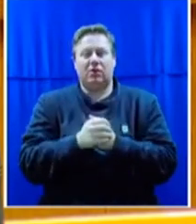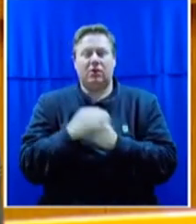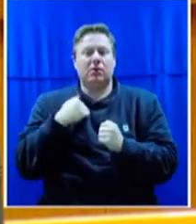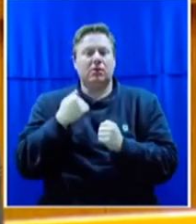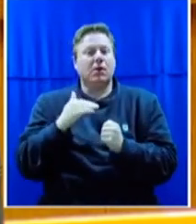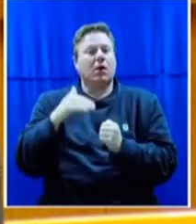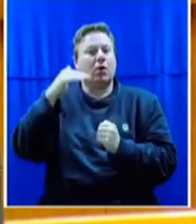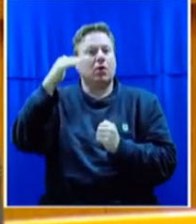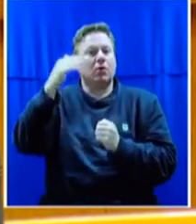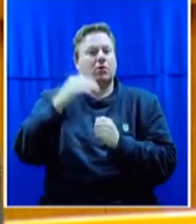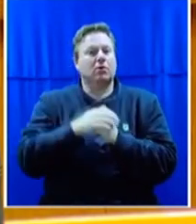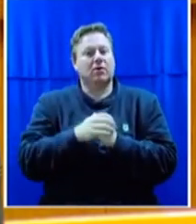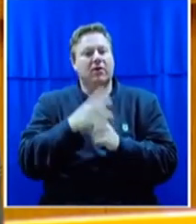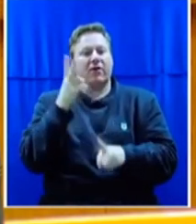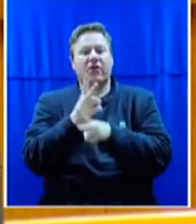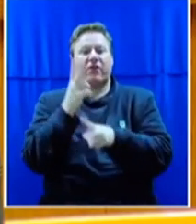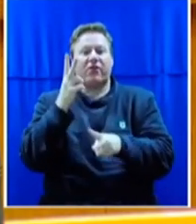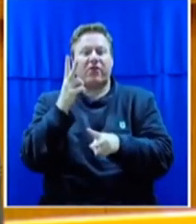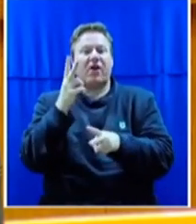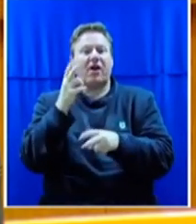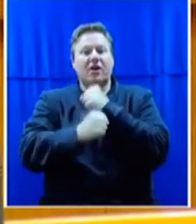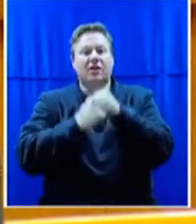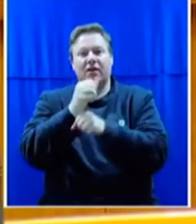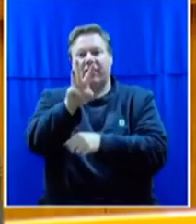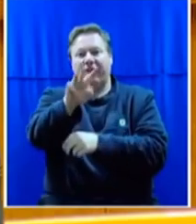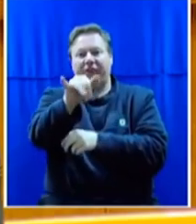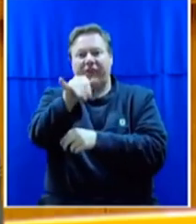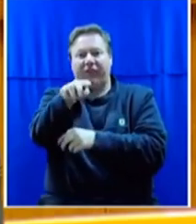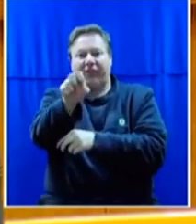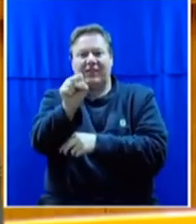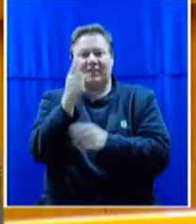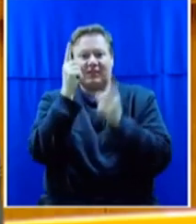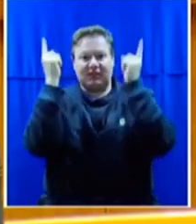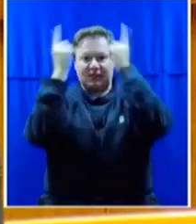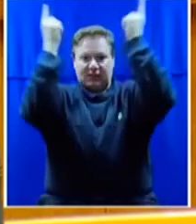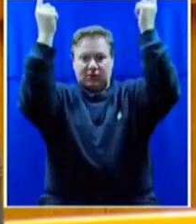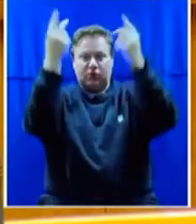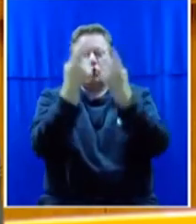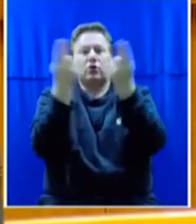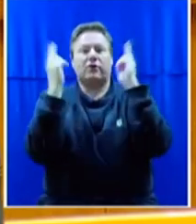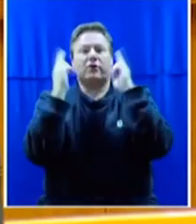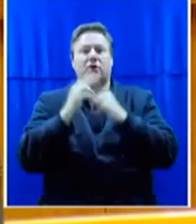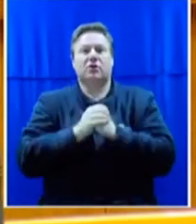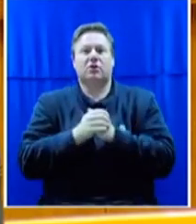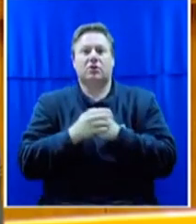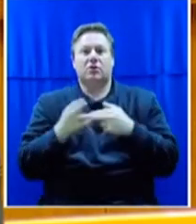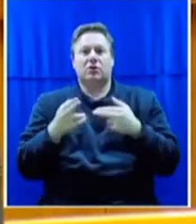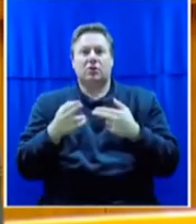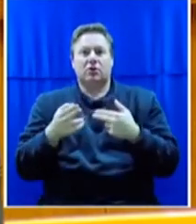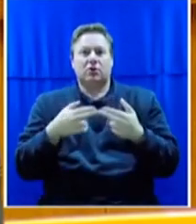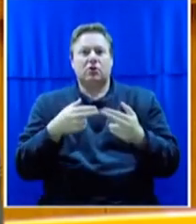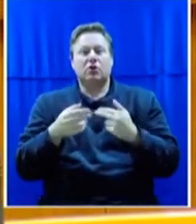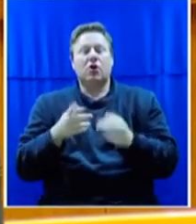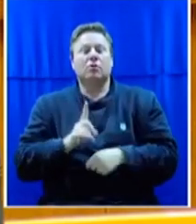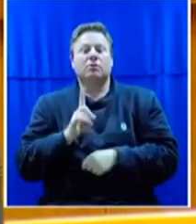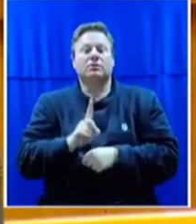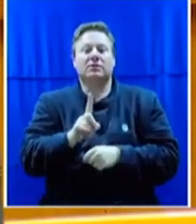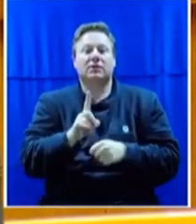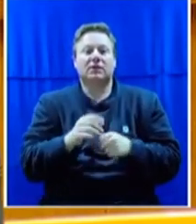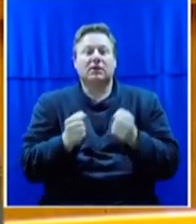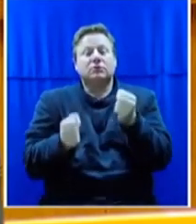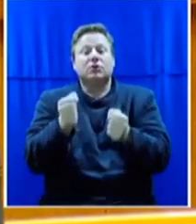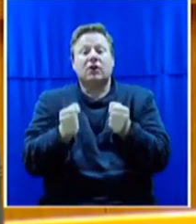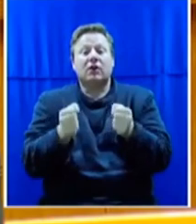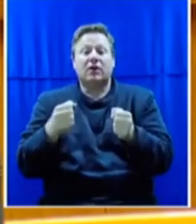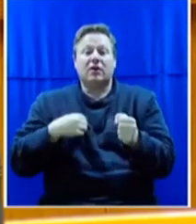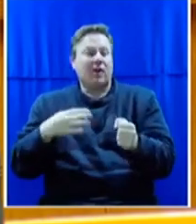I was in my final year at Wits University and I remember going to the shop and getting catcalled from inside my car and